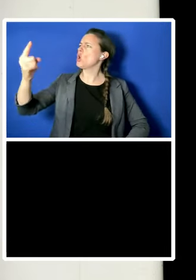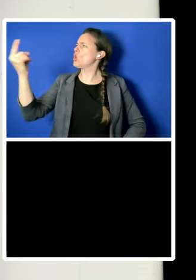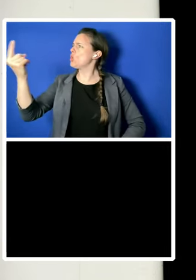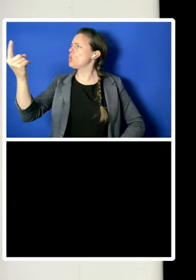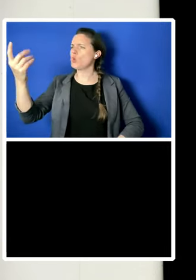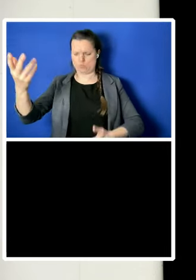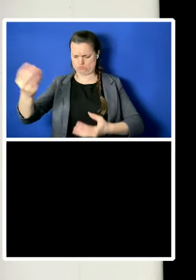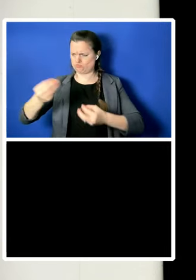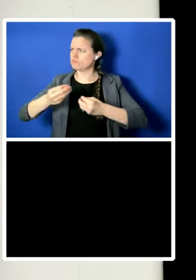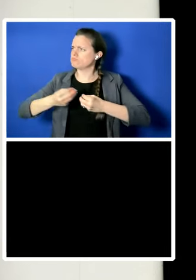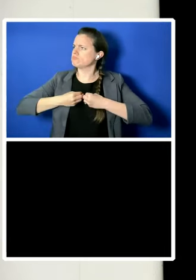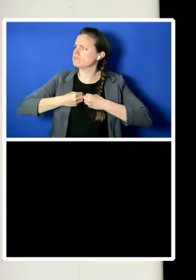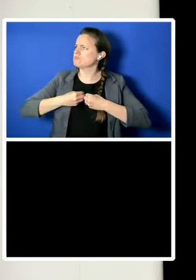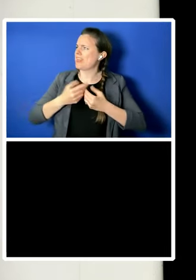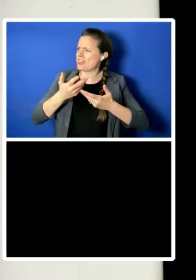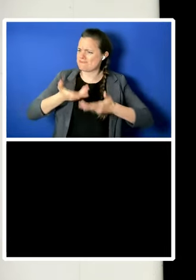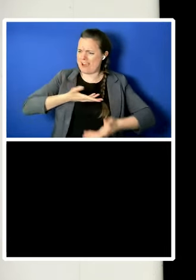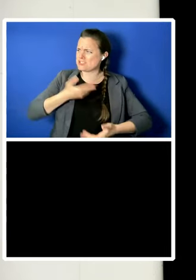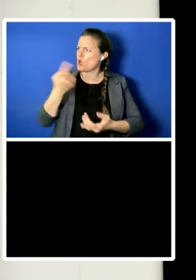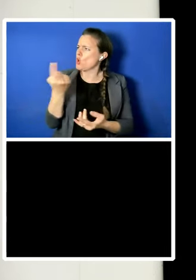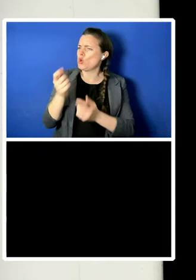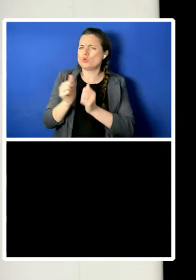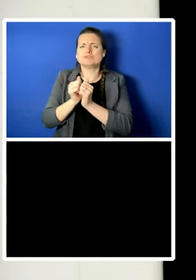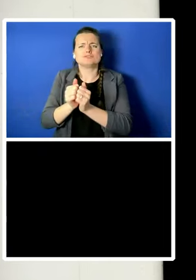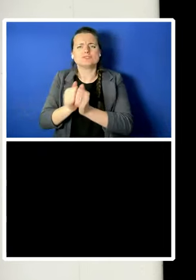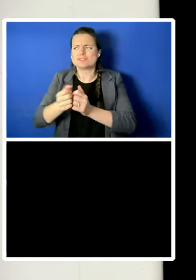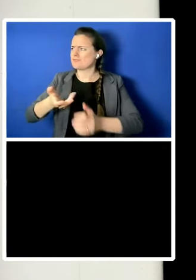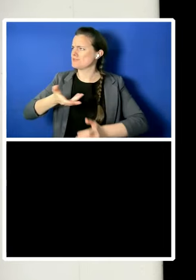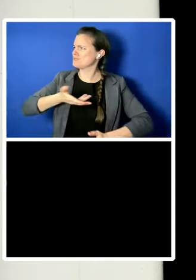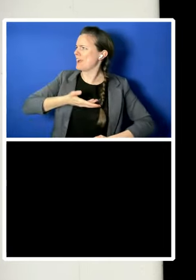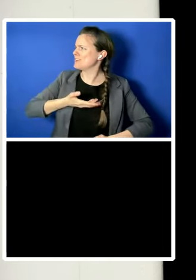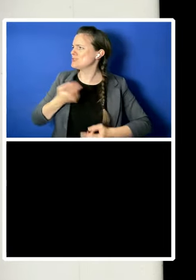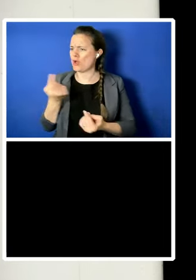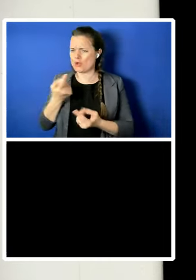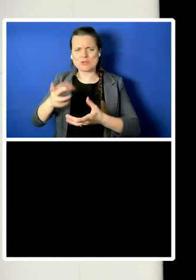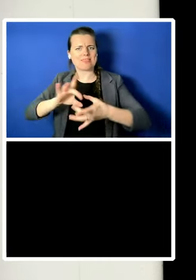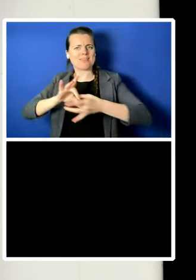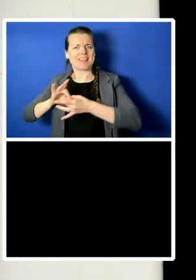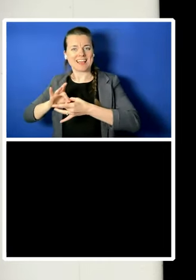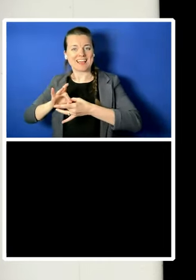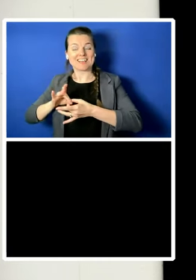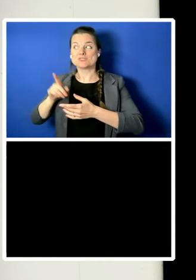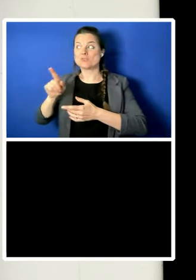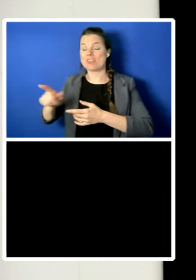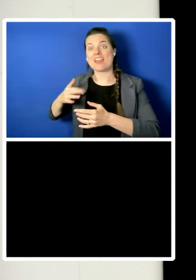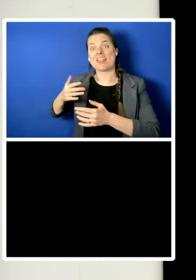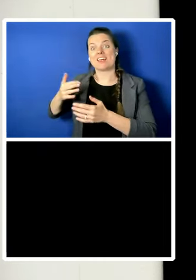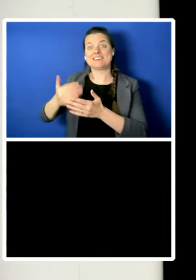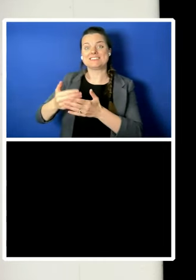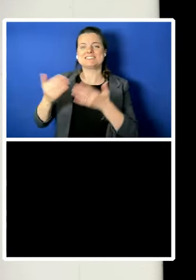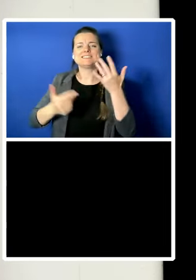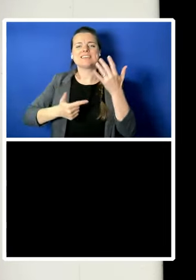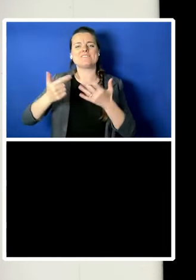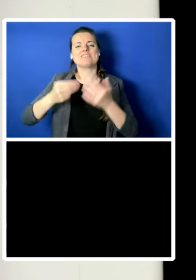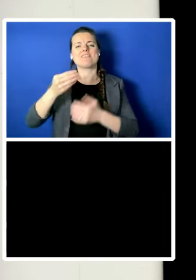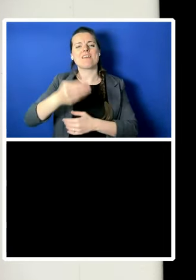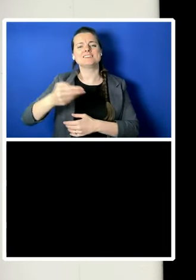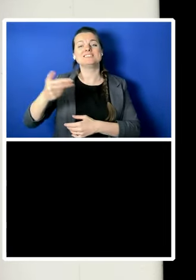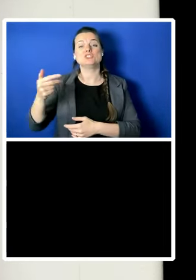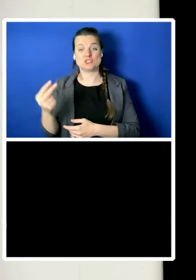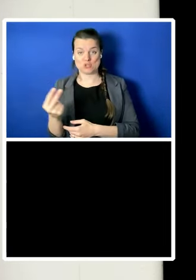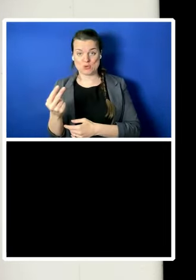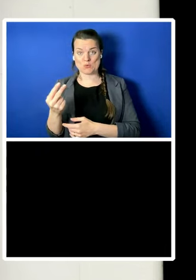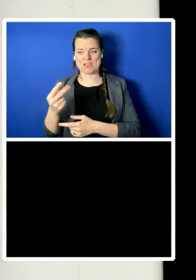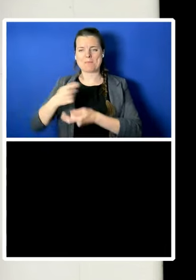questioning then leads in 1792 to her vindication of the rights of woman, which